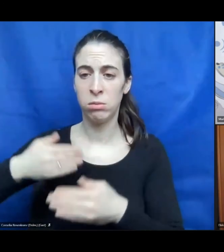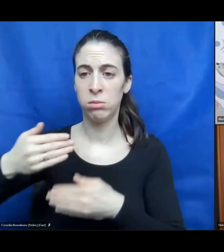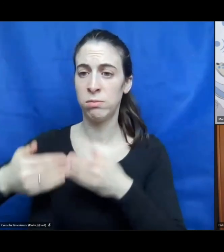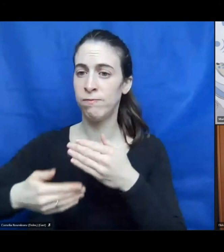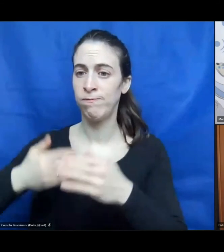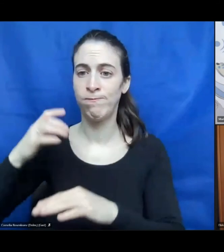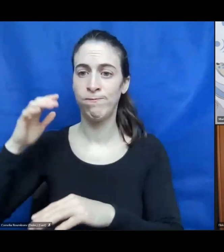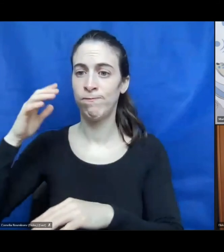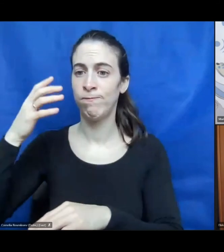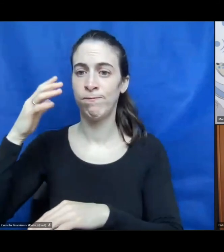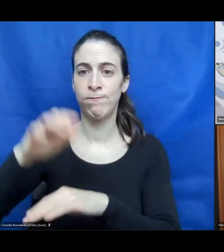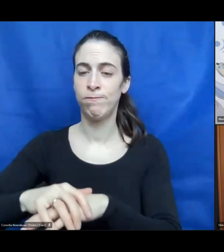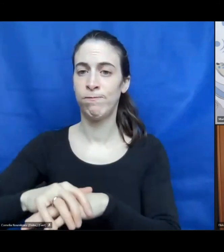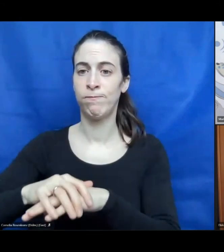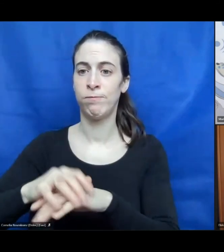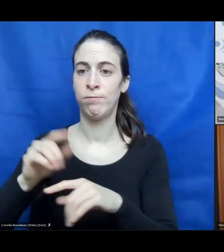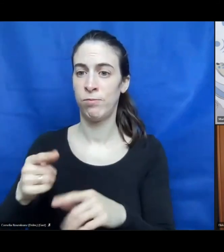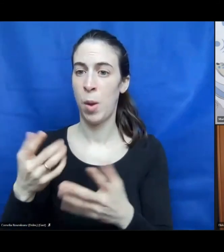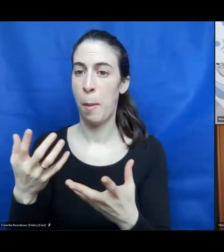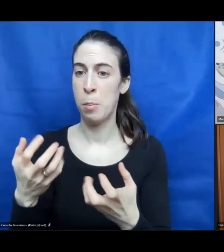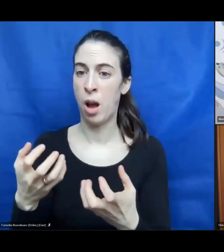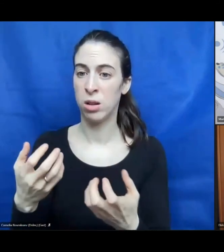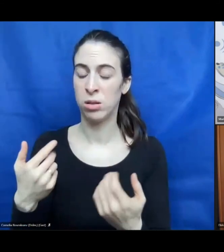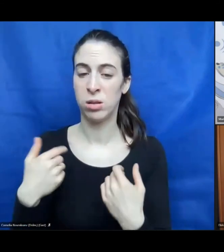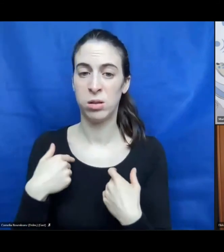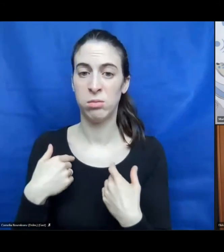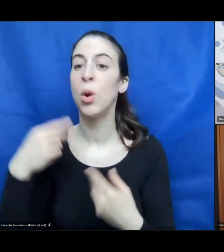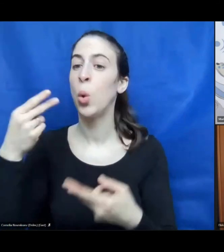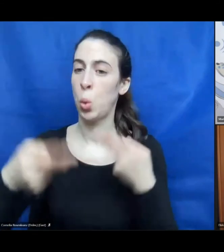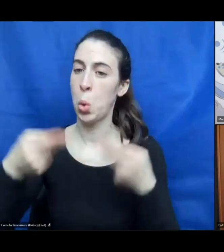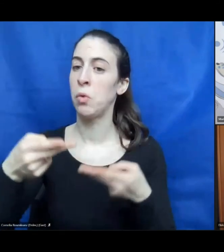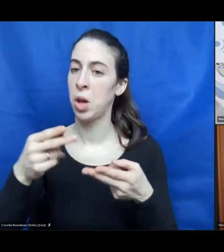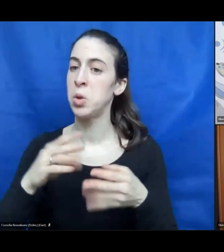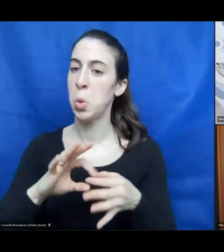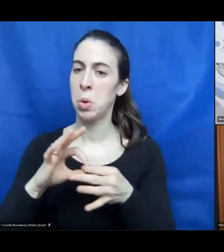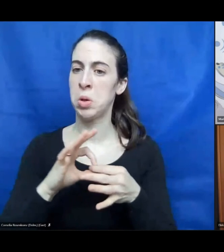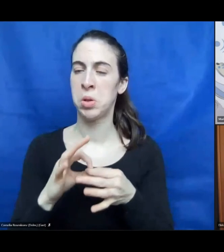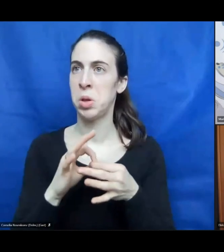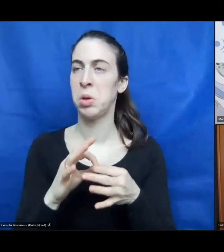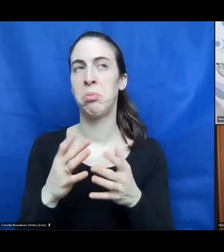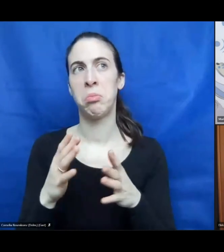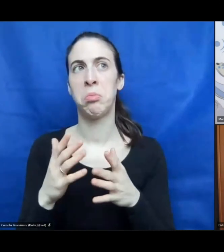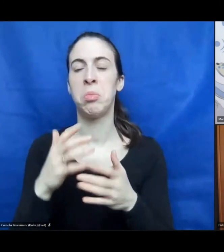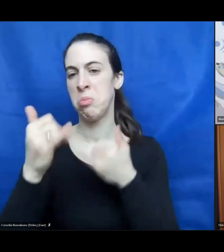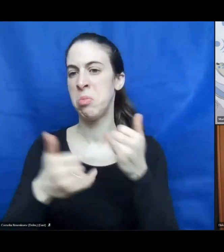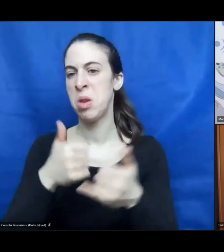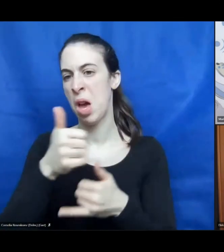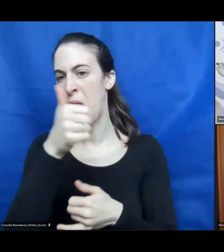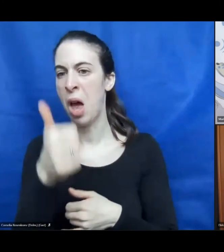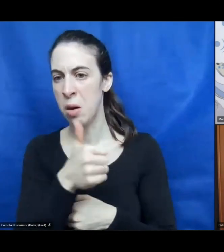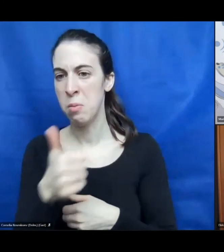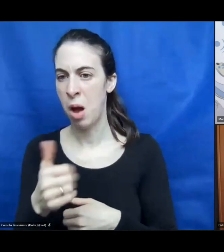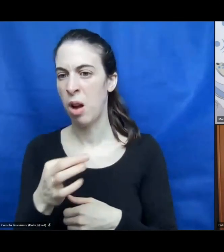that, in practice, we organized a conference once a year, once in